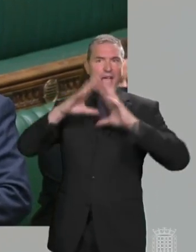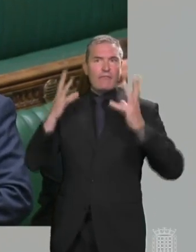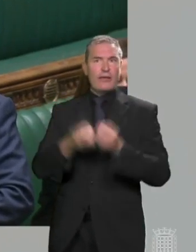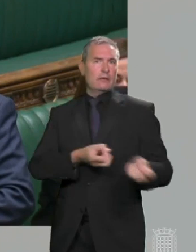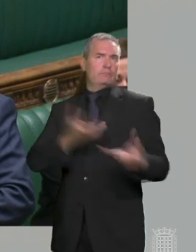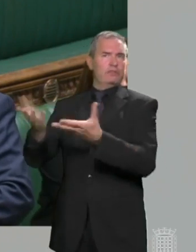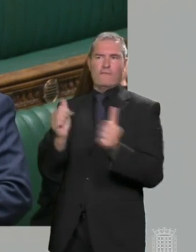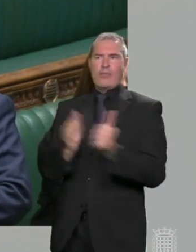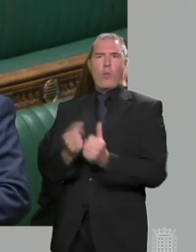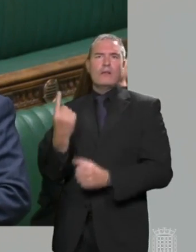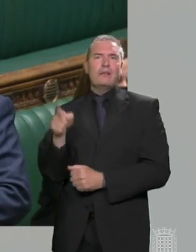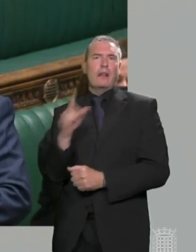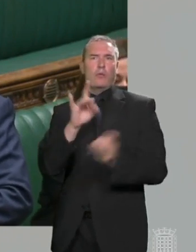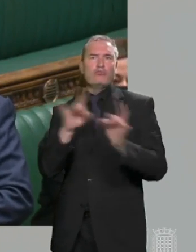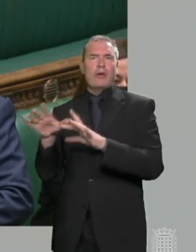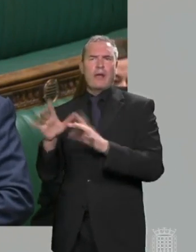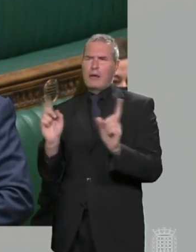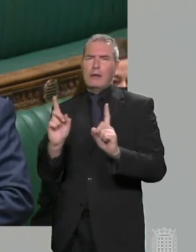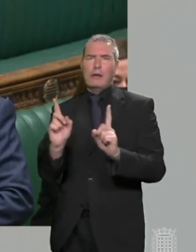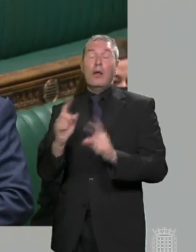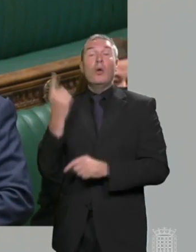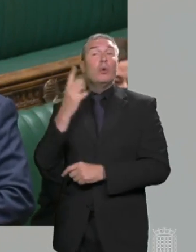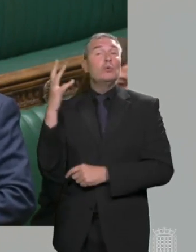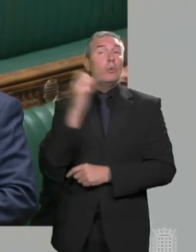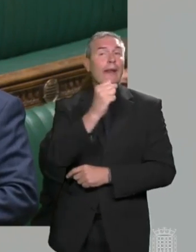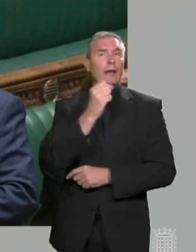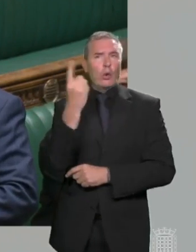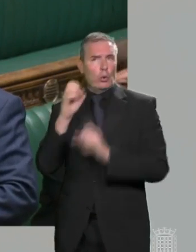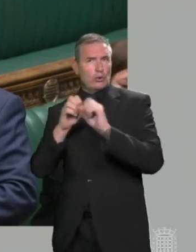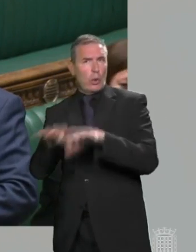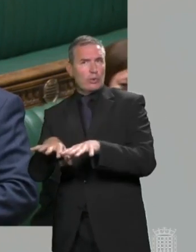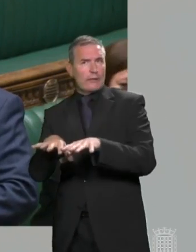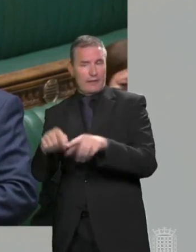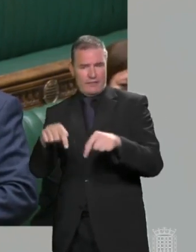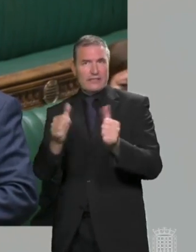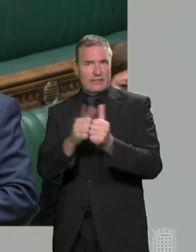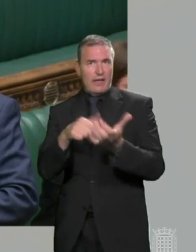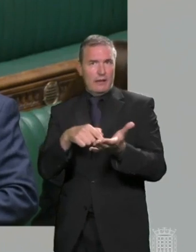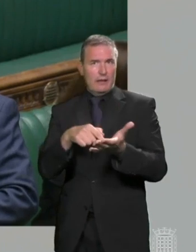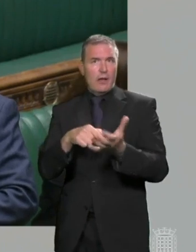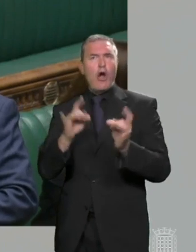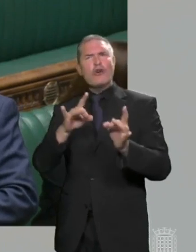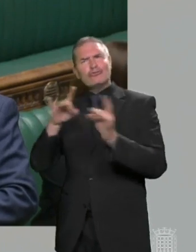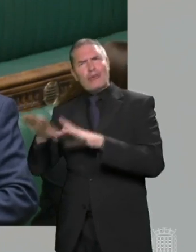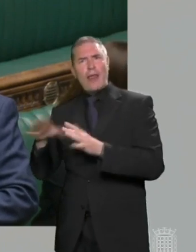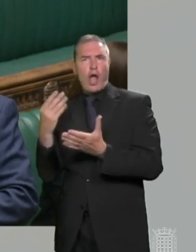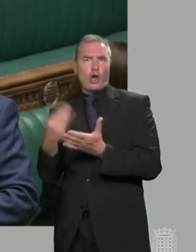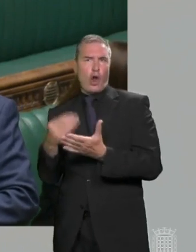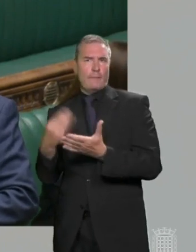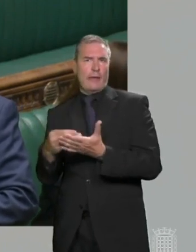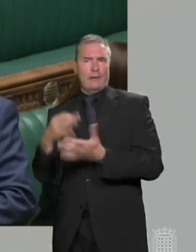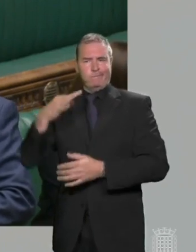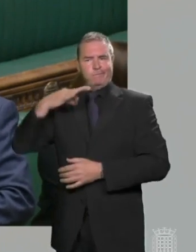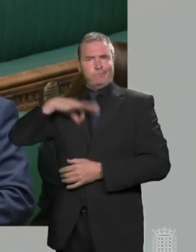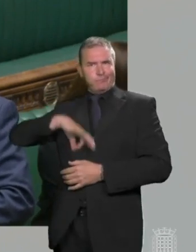It is blindingly obvious who are the winners and who are the losers in this deal. Australia's economy will benefit